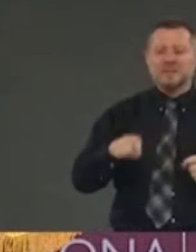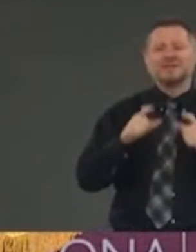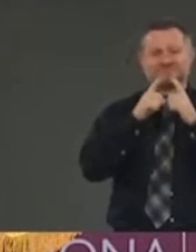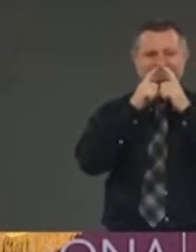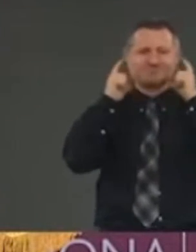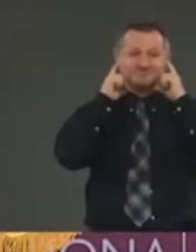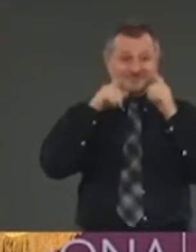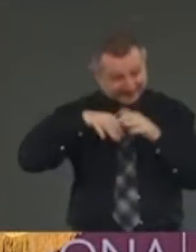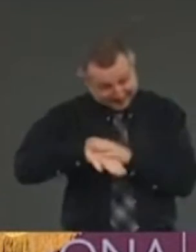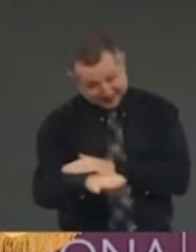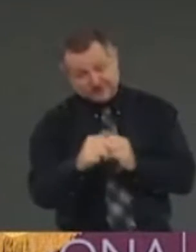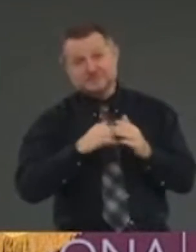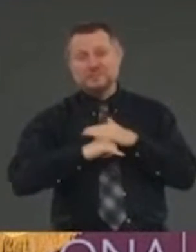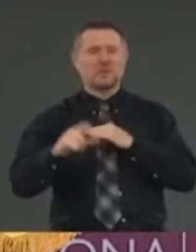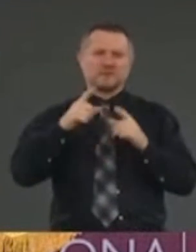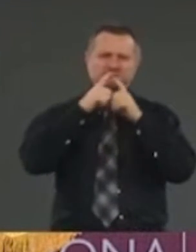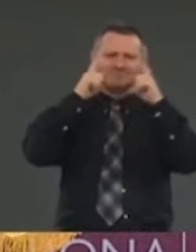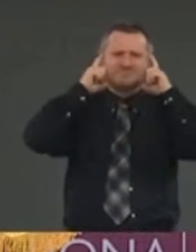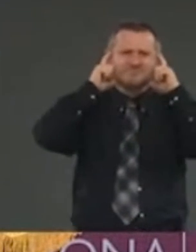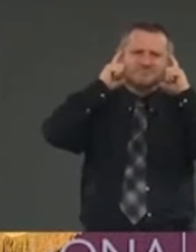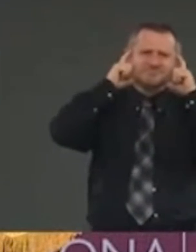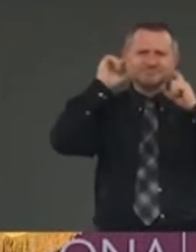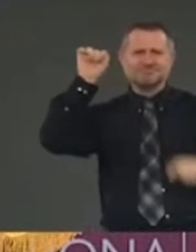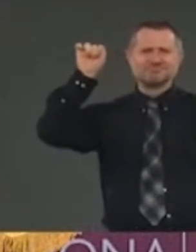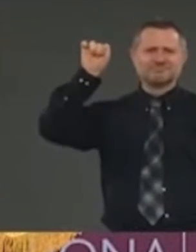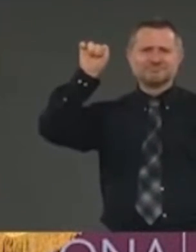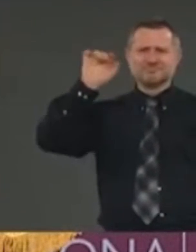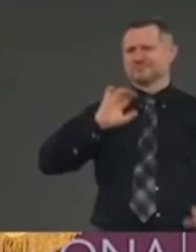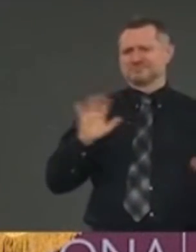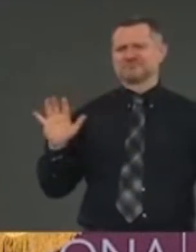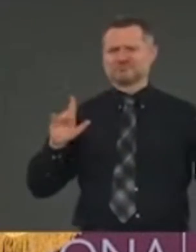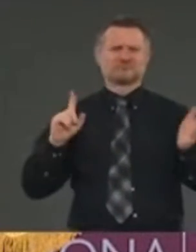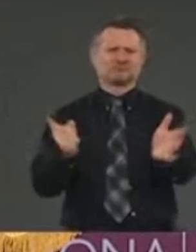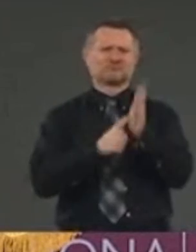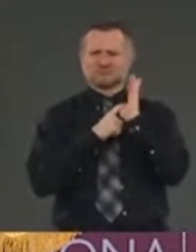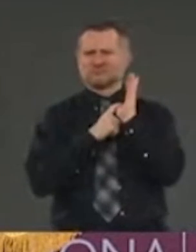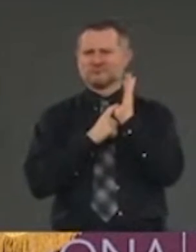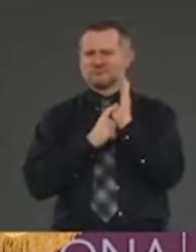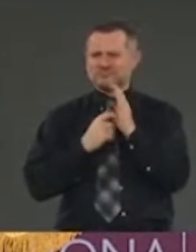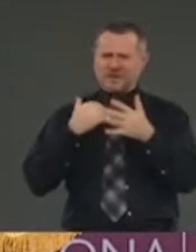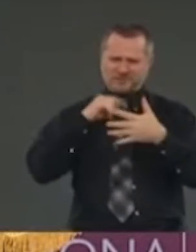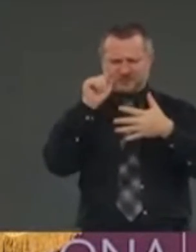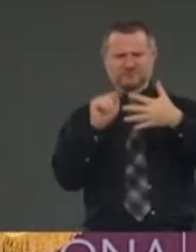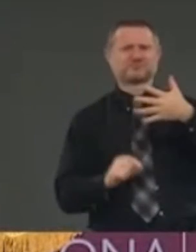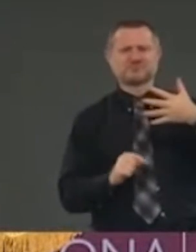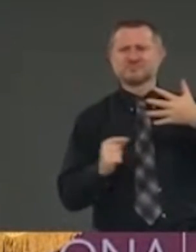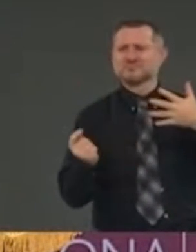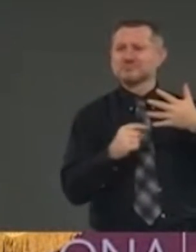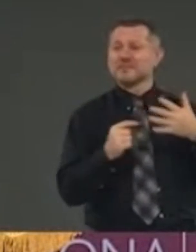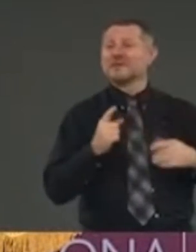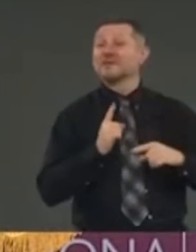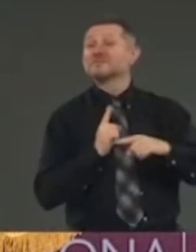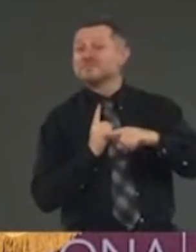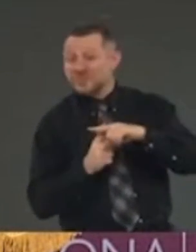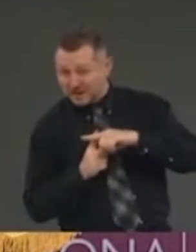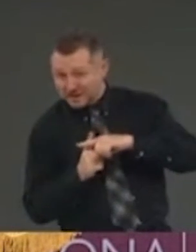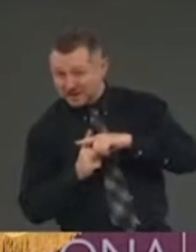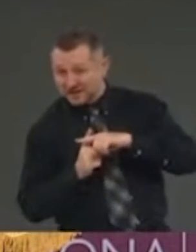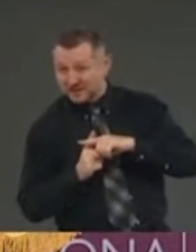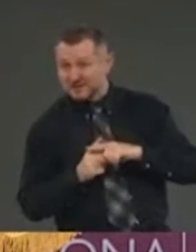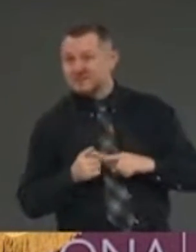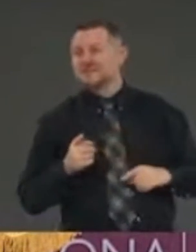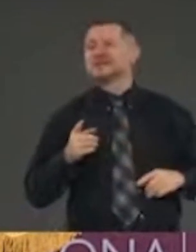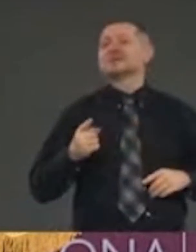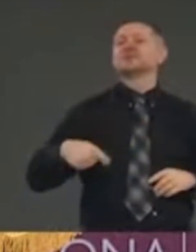to wear a mask. And that's going to be part of the protocol. And they're going to be doing the best they can